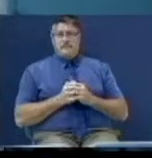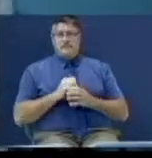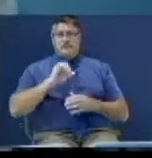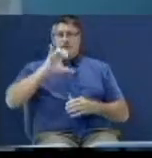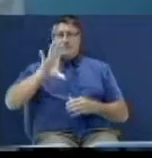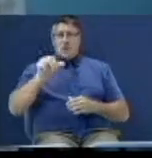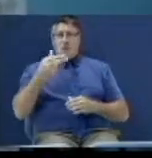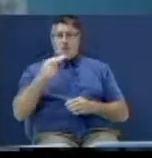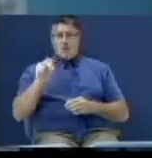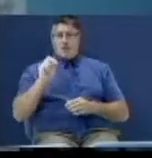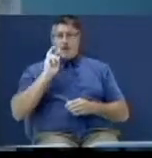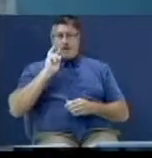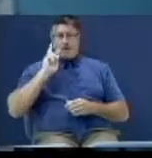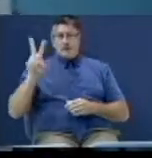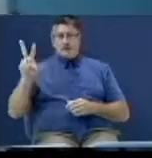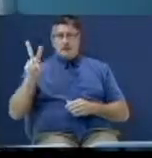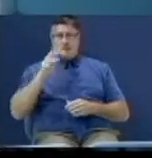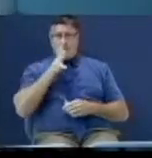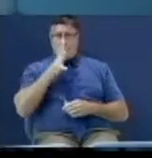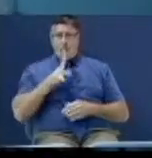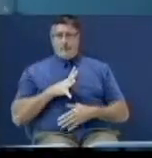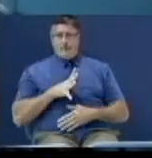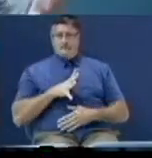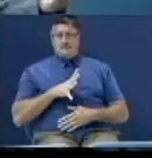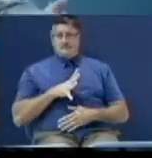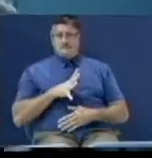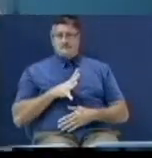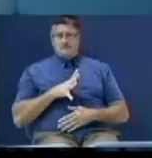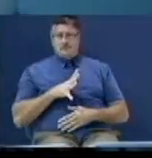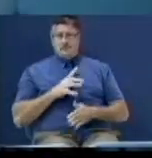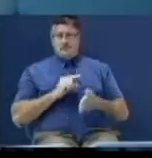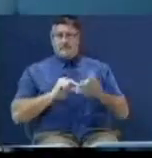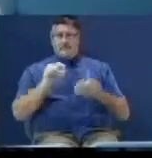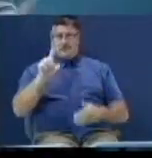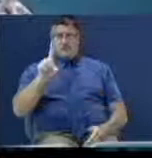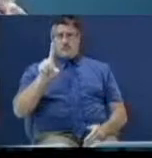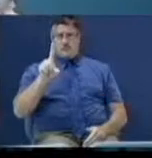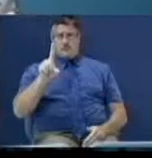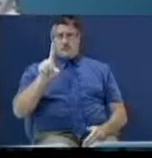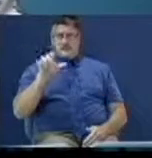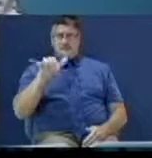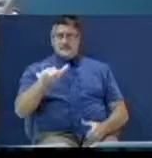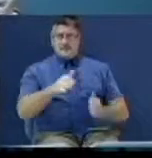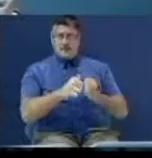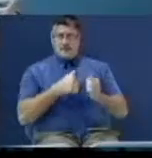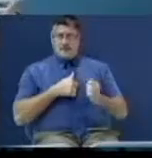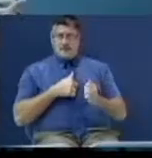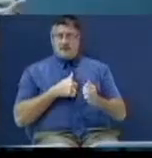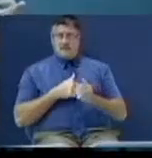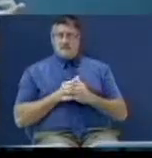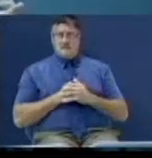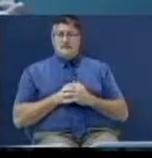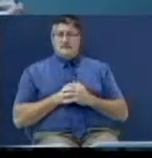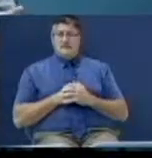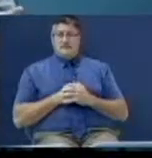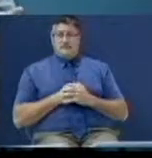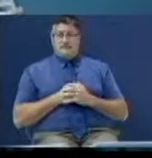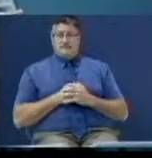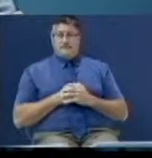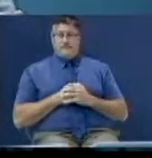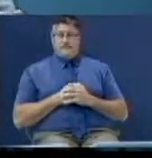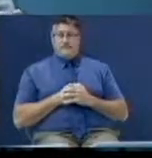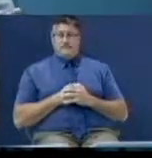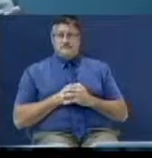John saw a woman. Look at her in verse one, and stay with me because it's going to get good here in about 15